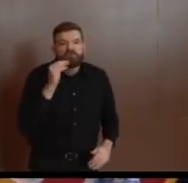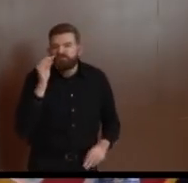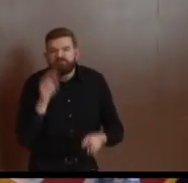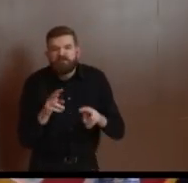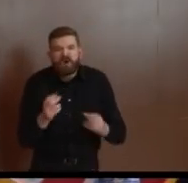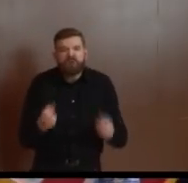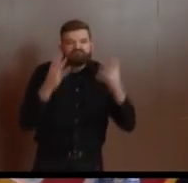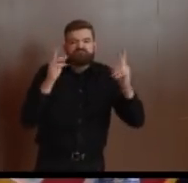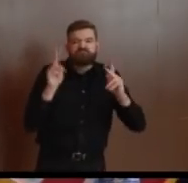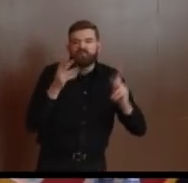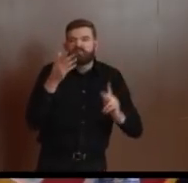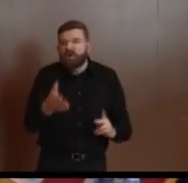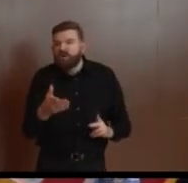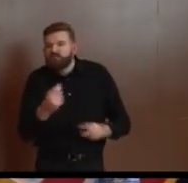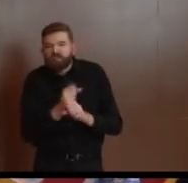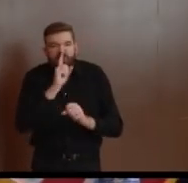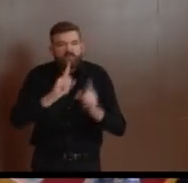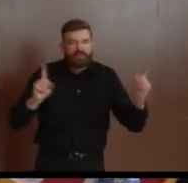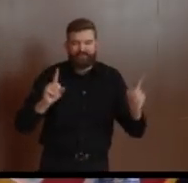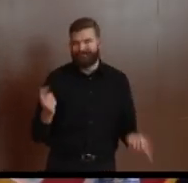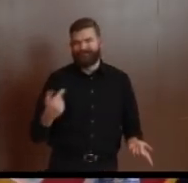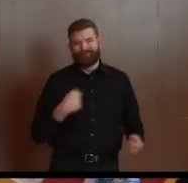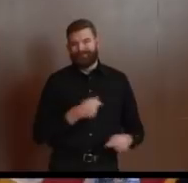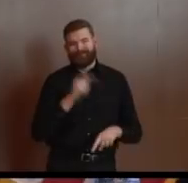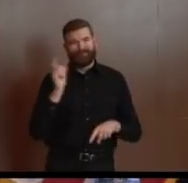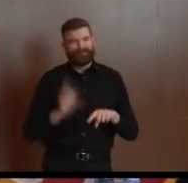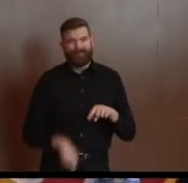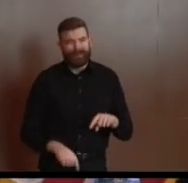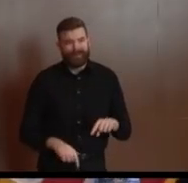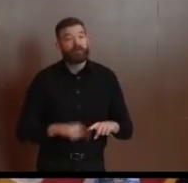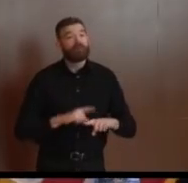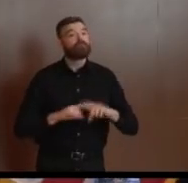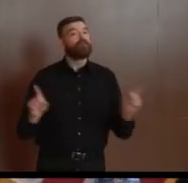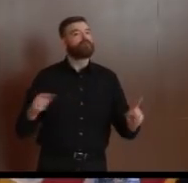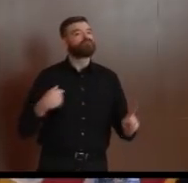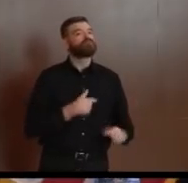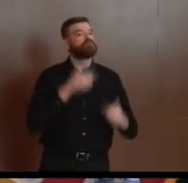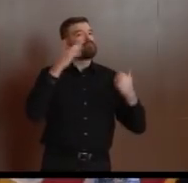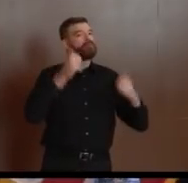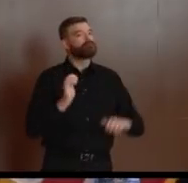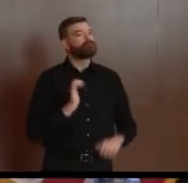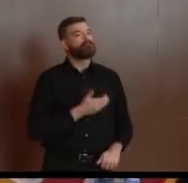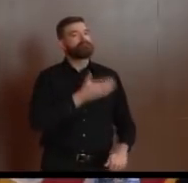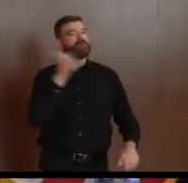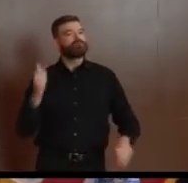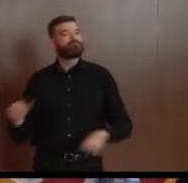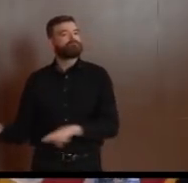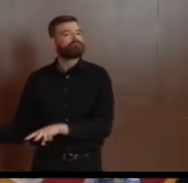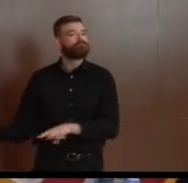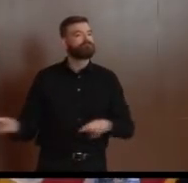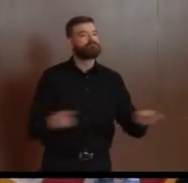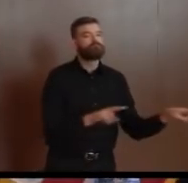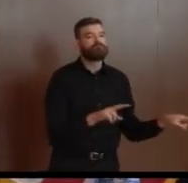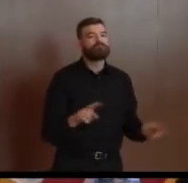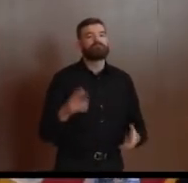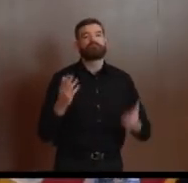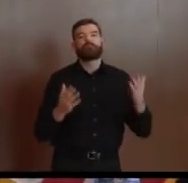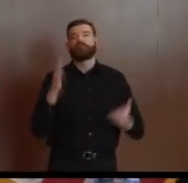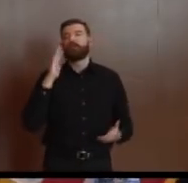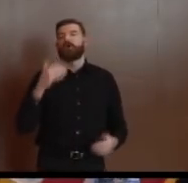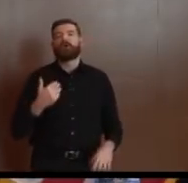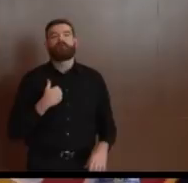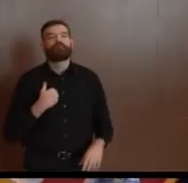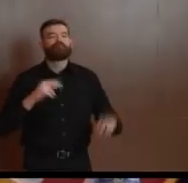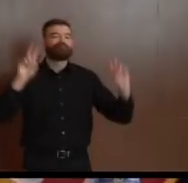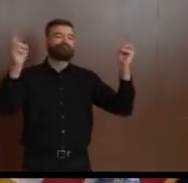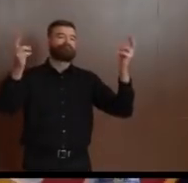businesses. That's not to say that we're not going to necessarily spot check, but it is certainly to say that we expect a level of